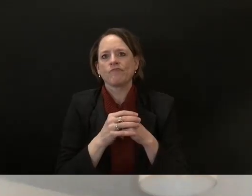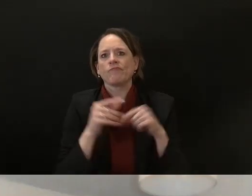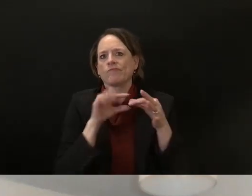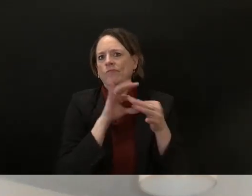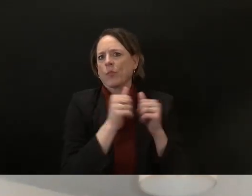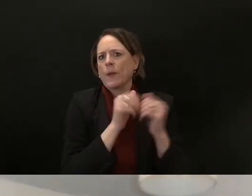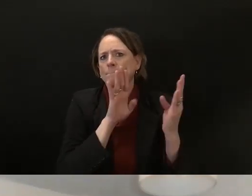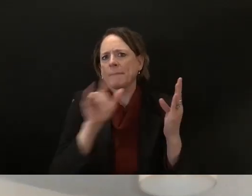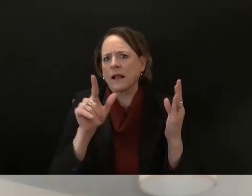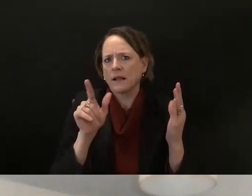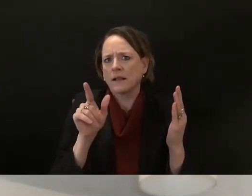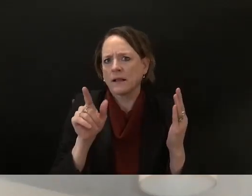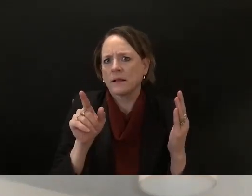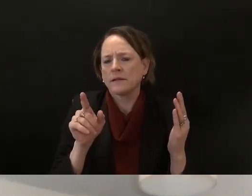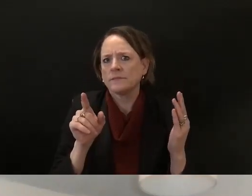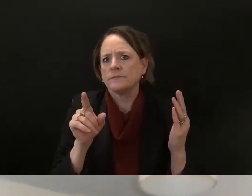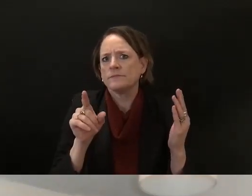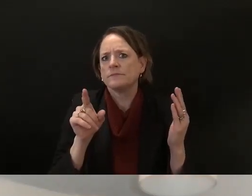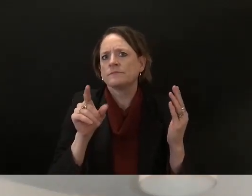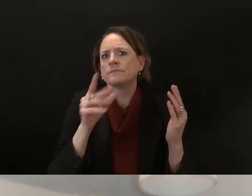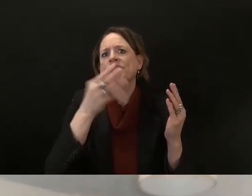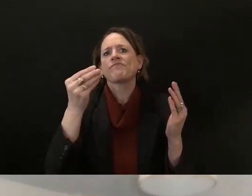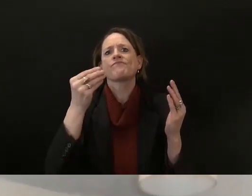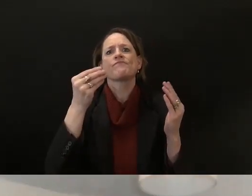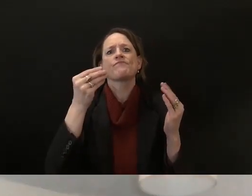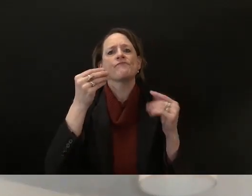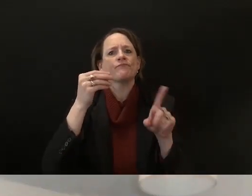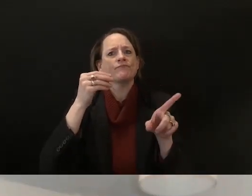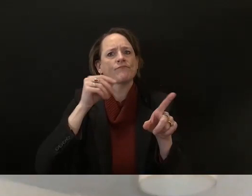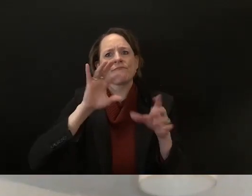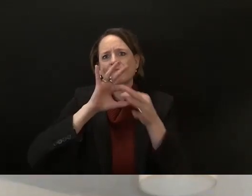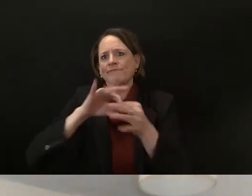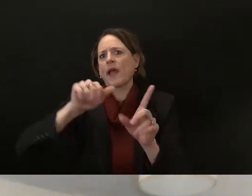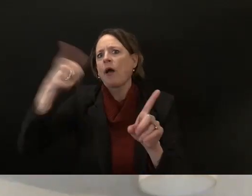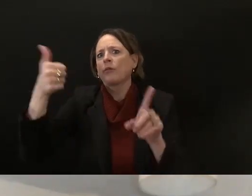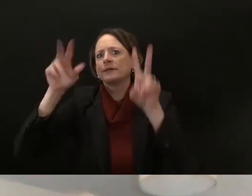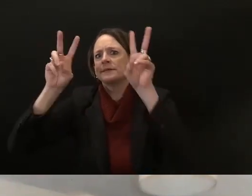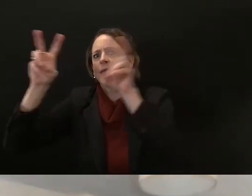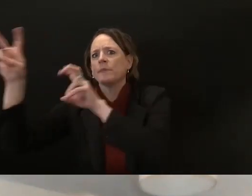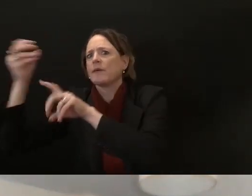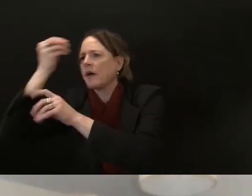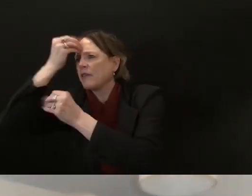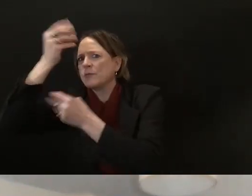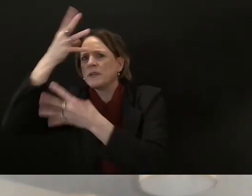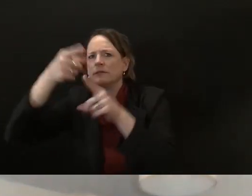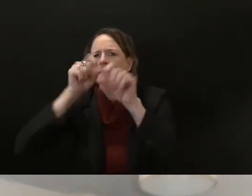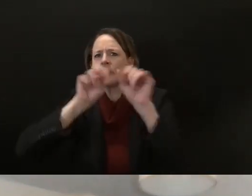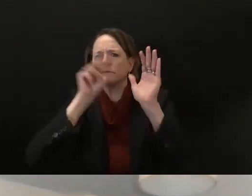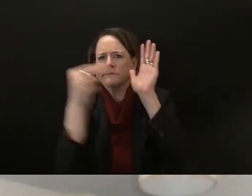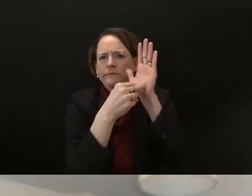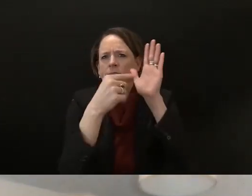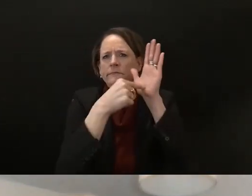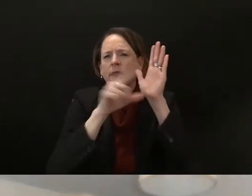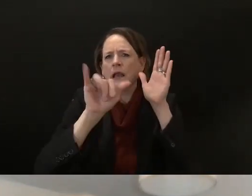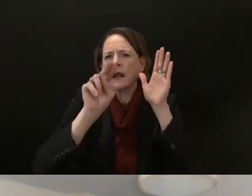updates and then also finding your contact info so encourage you to do that it's the best way um yep to be able to make sure you're on you're on